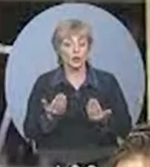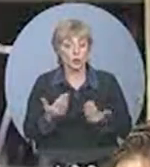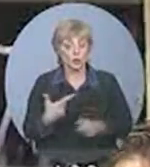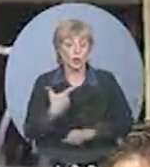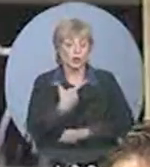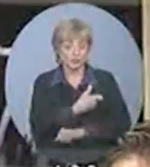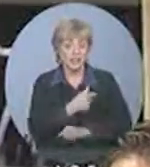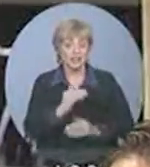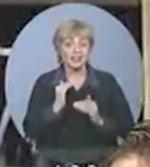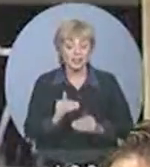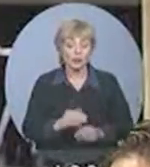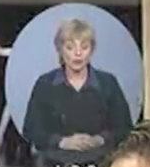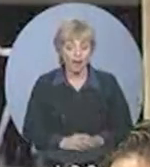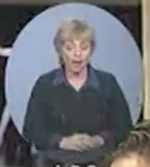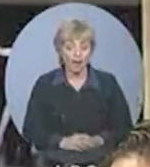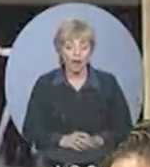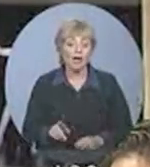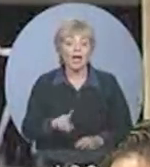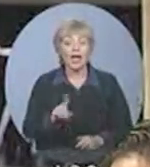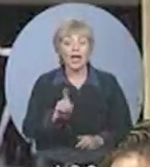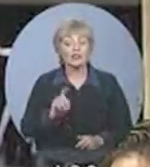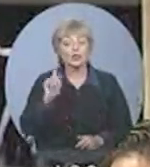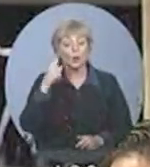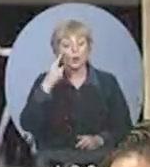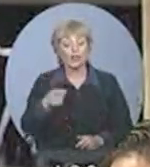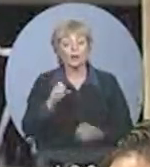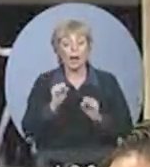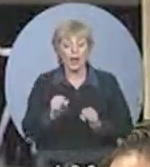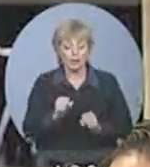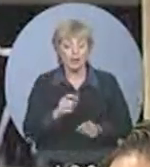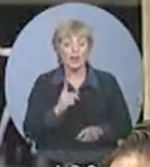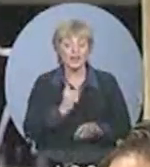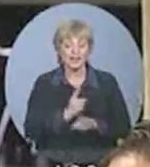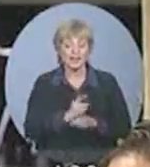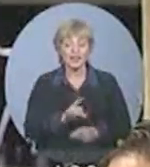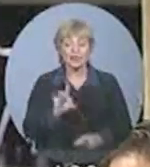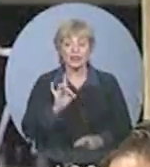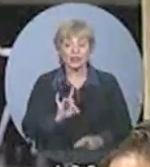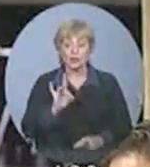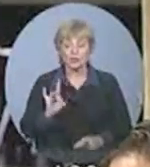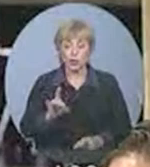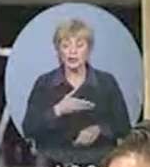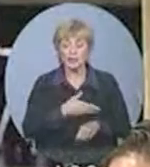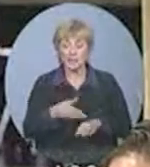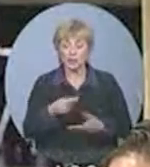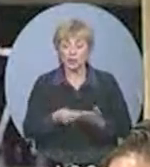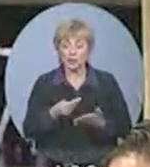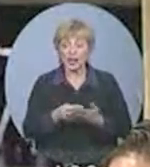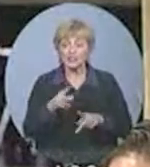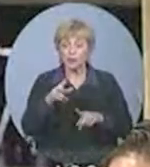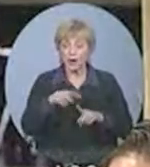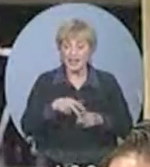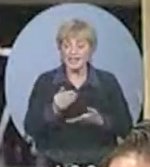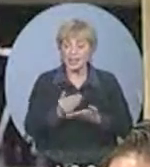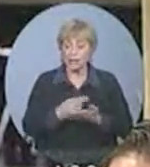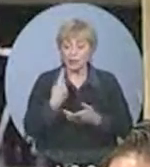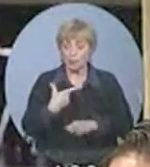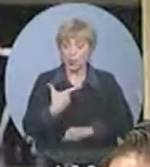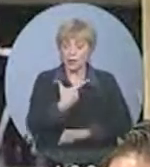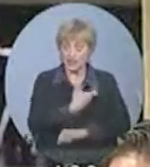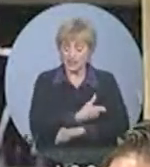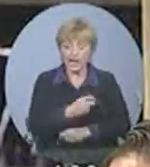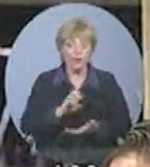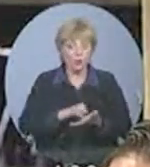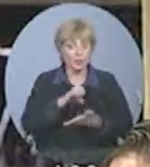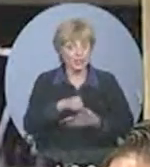that the $88 million set aside for the vaccine production facility will be invested in Canada, will be